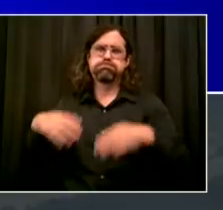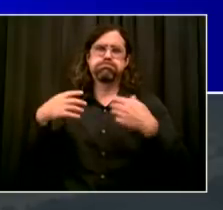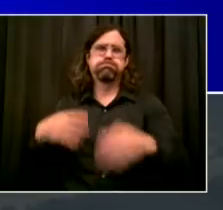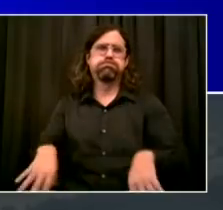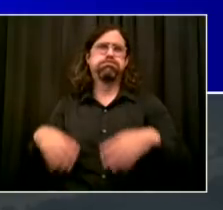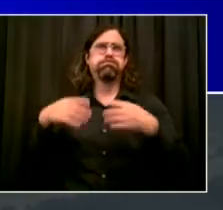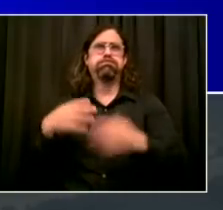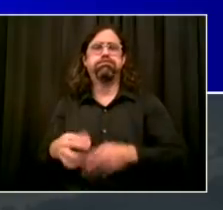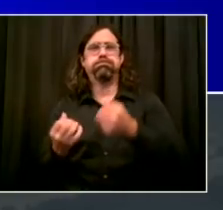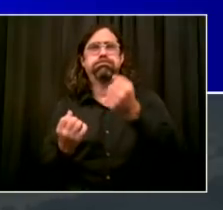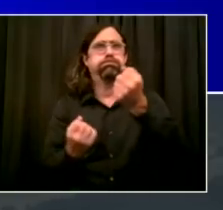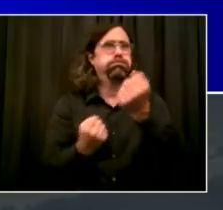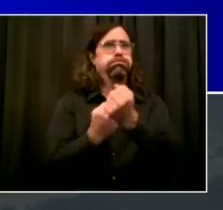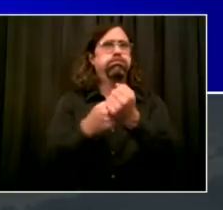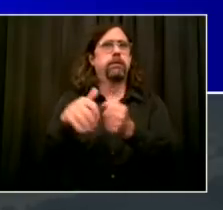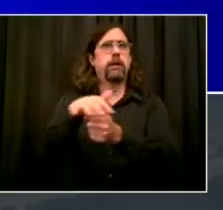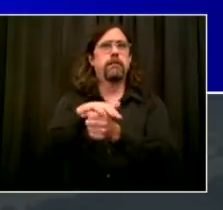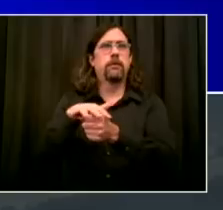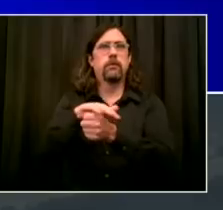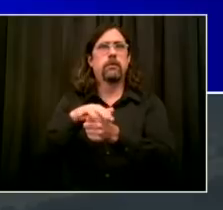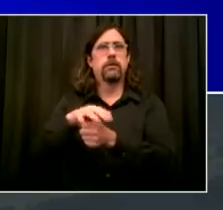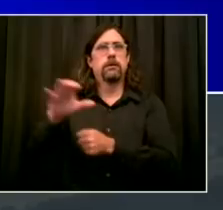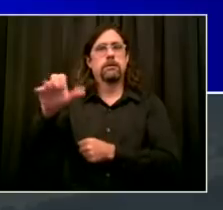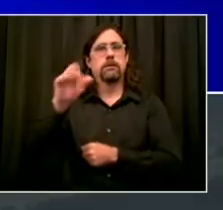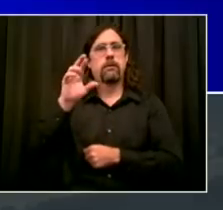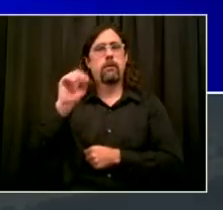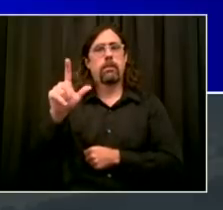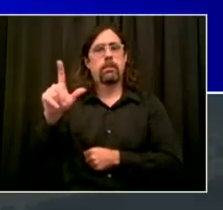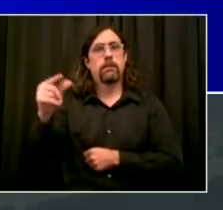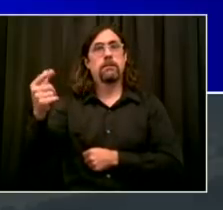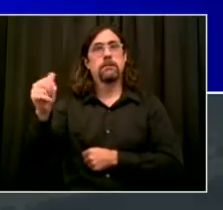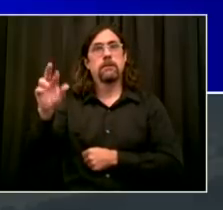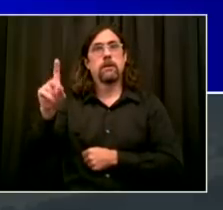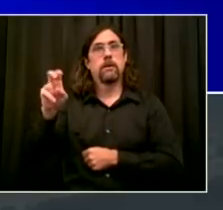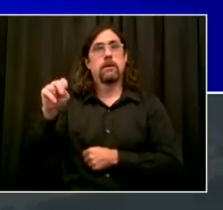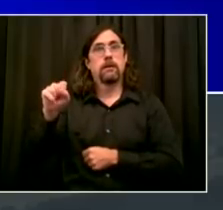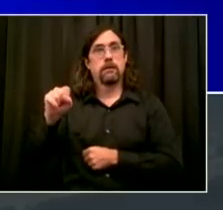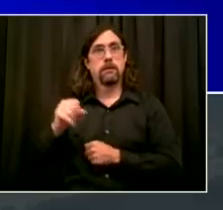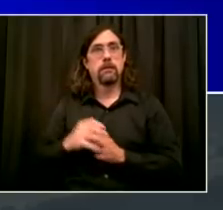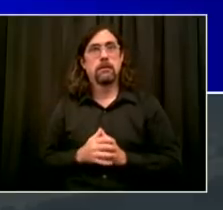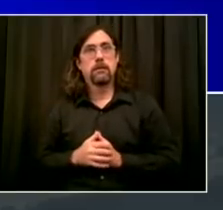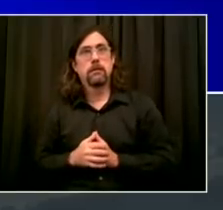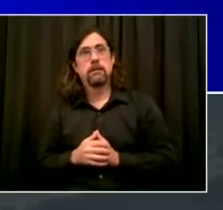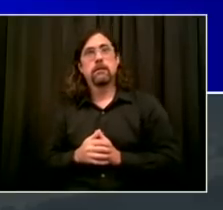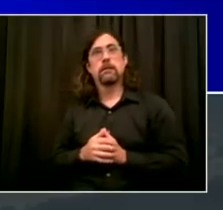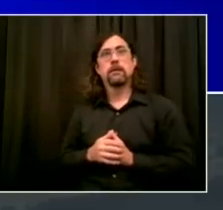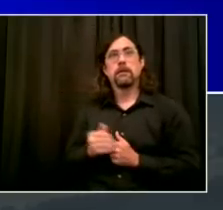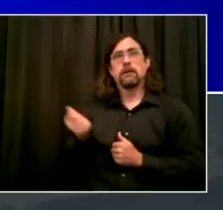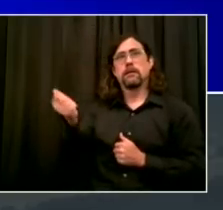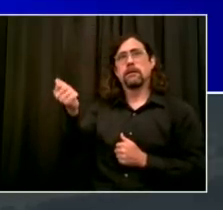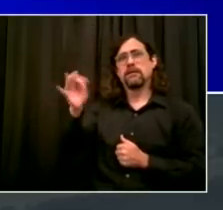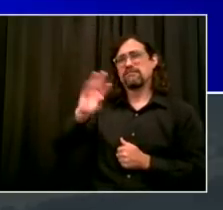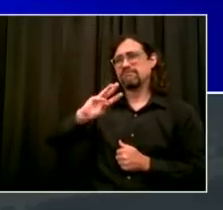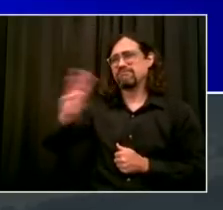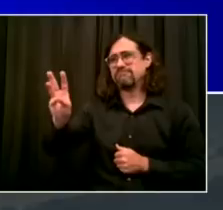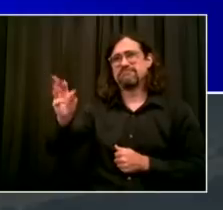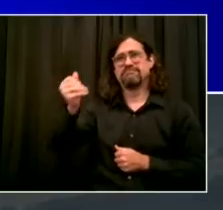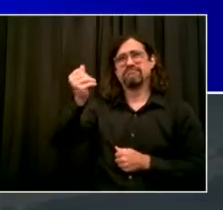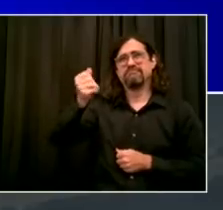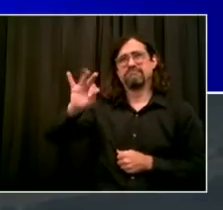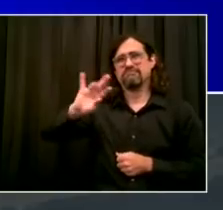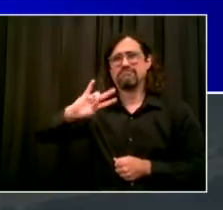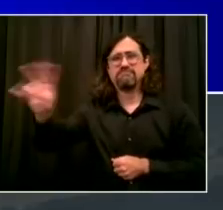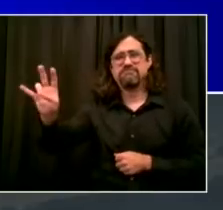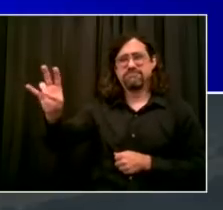believed that Carroll Gardens would come back, Brooklyn would come back, New York City would come back. He saw a future vision of greatness for Brooklyn,